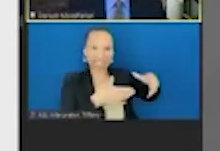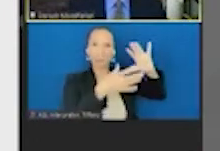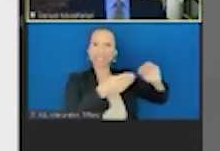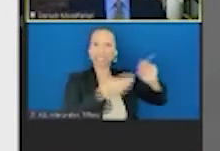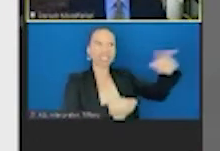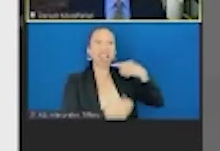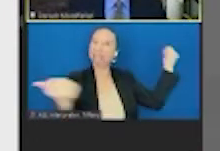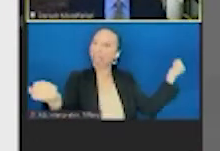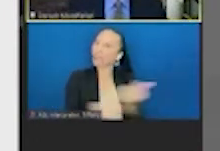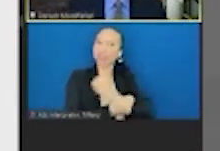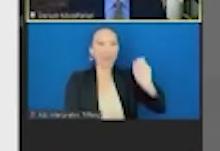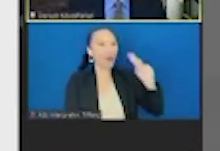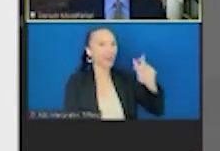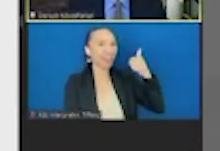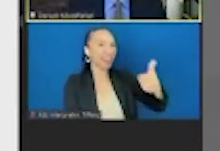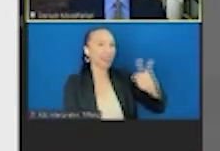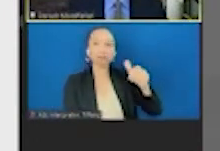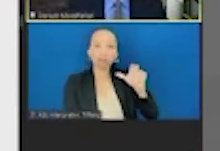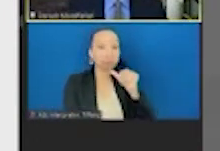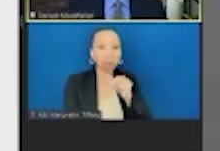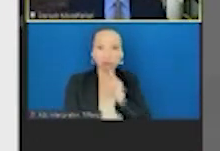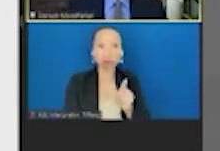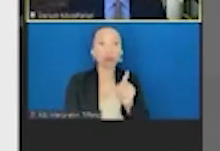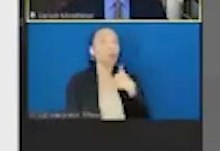absolutely not true. There are good foods that we should be emphasizing.